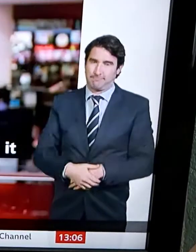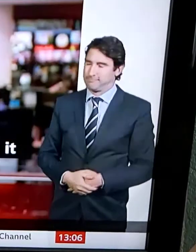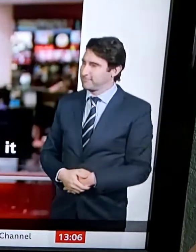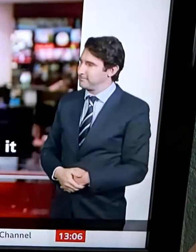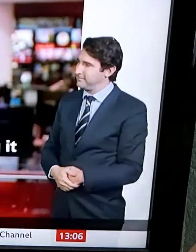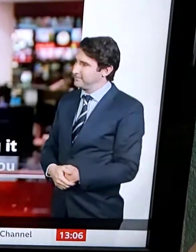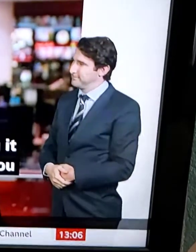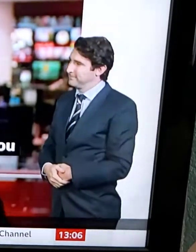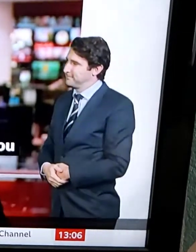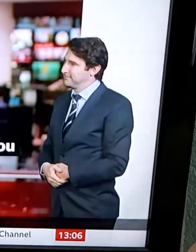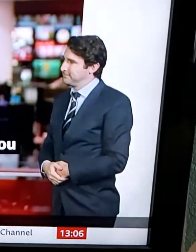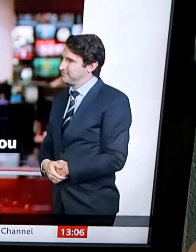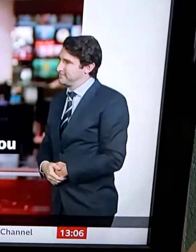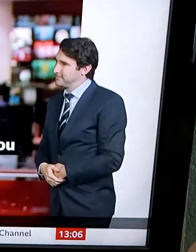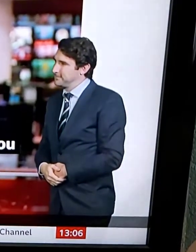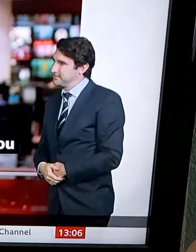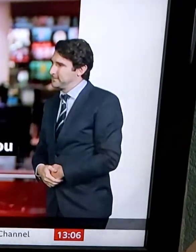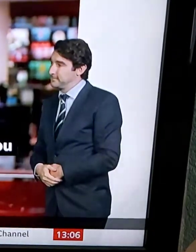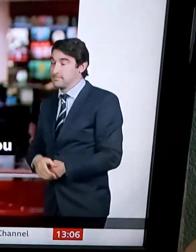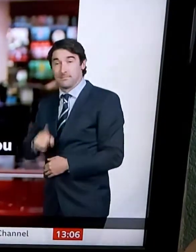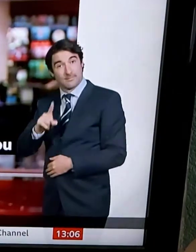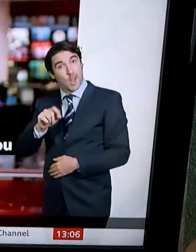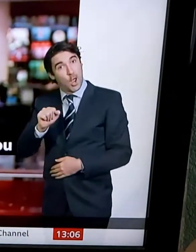The problem is that there are people to come.